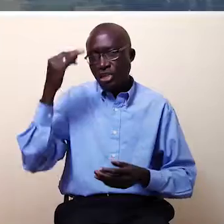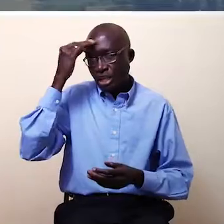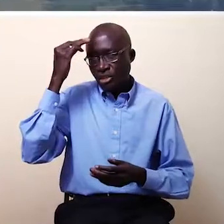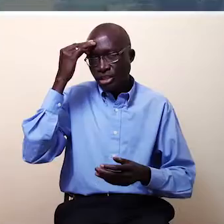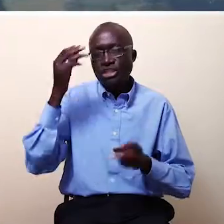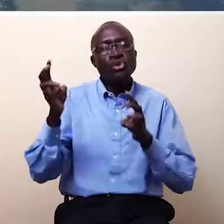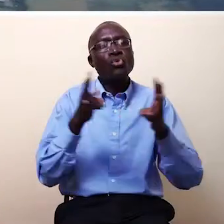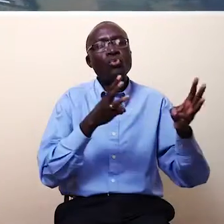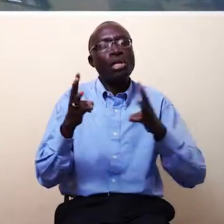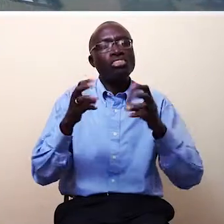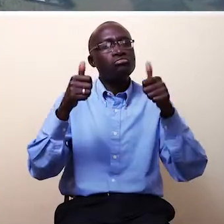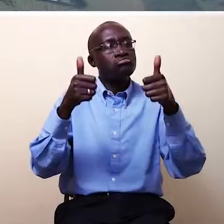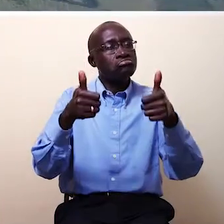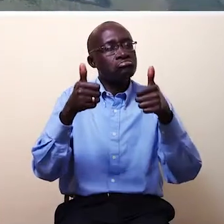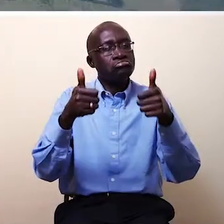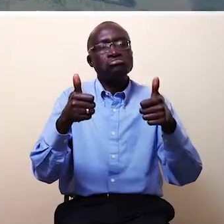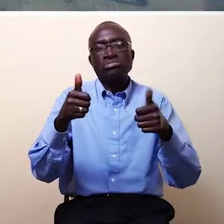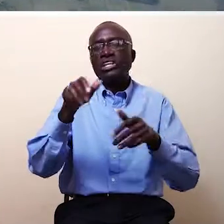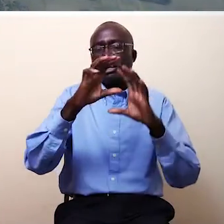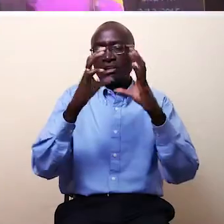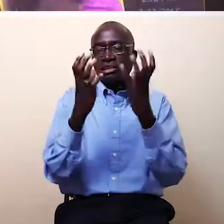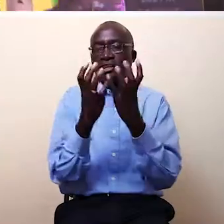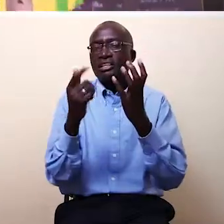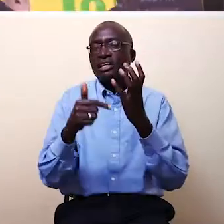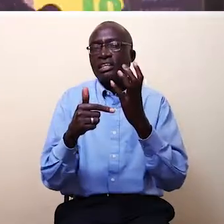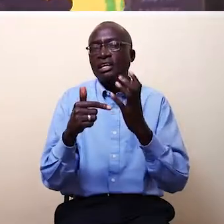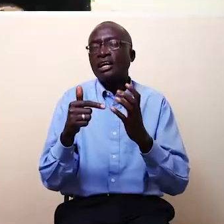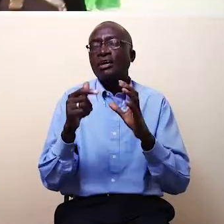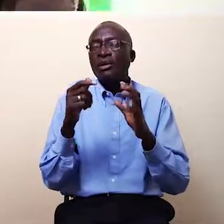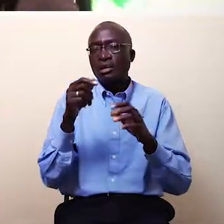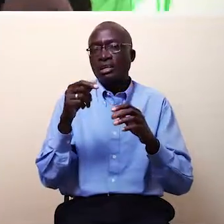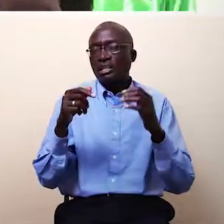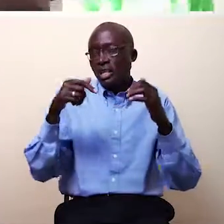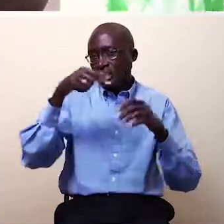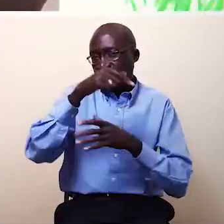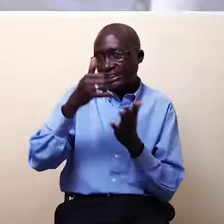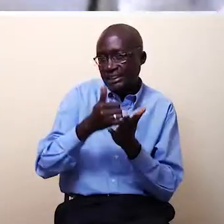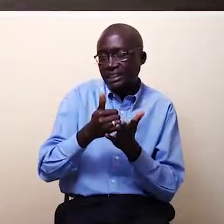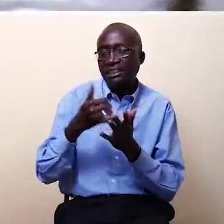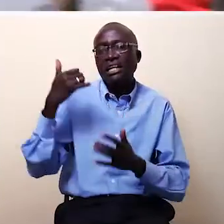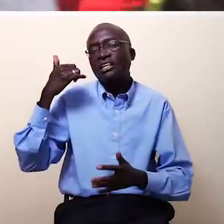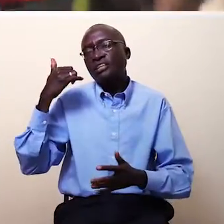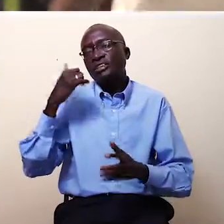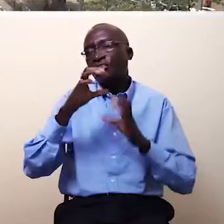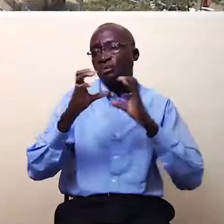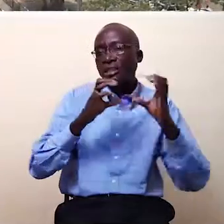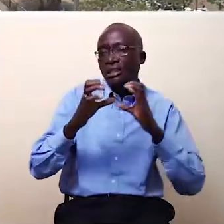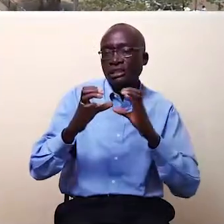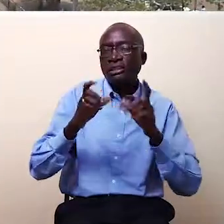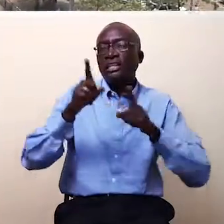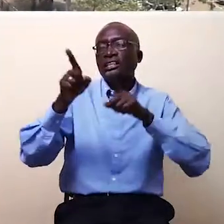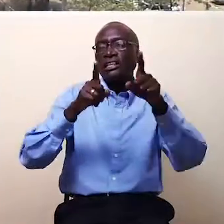Our weather is perfect. Geostrategically, we are located in the right place. Kenya is a hub for telecoms, a hub for communication, a hub for